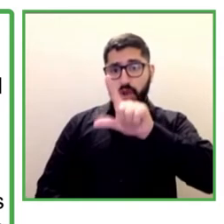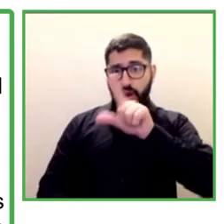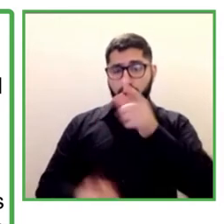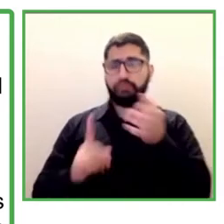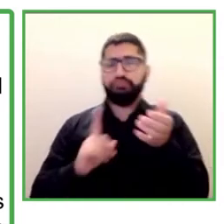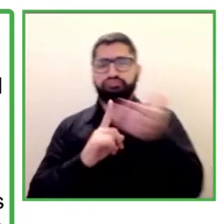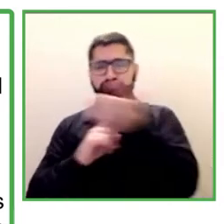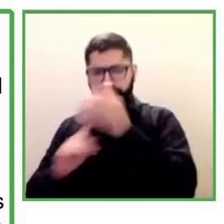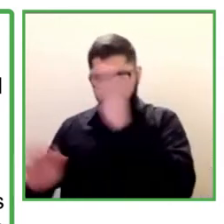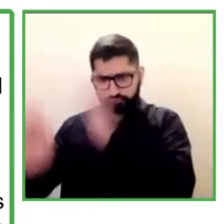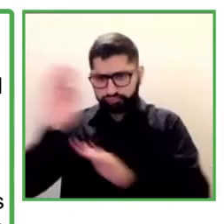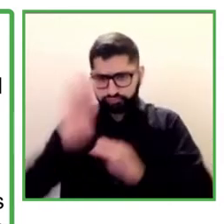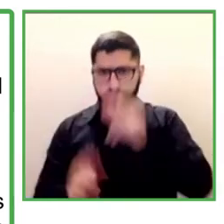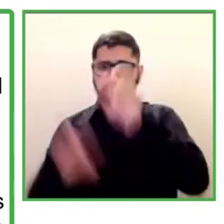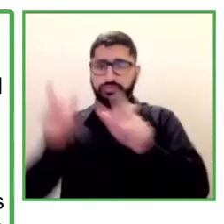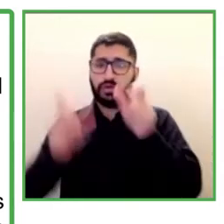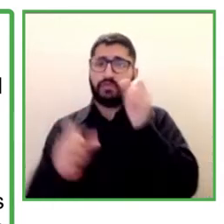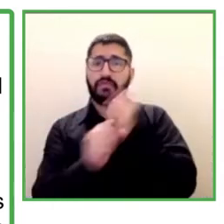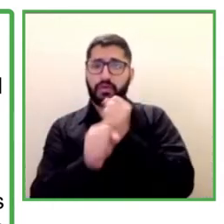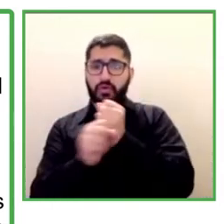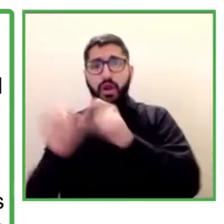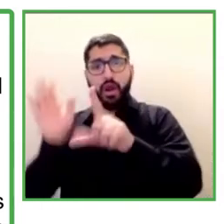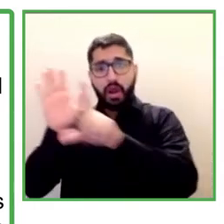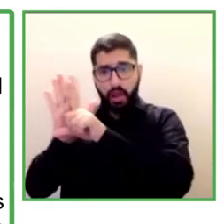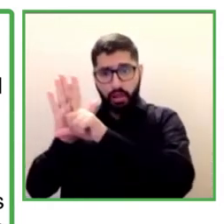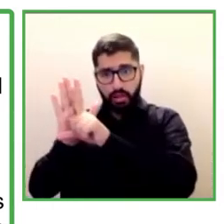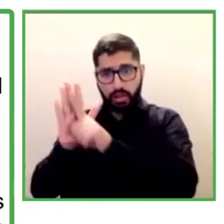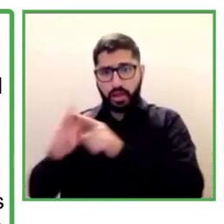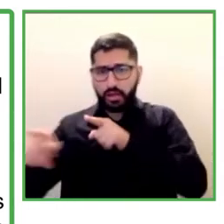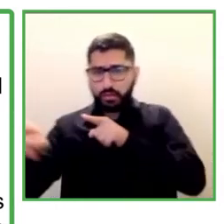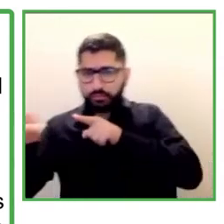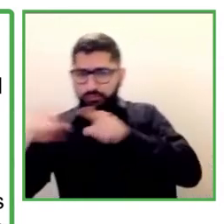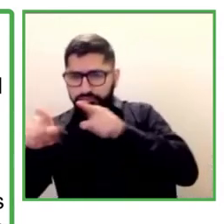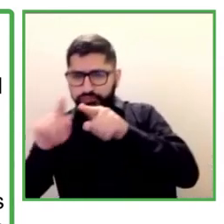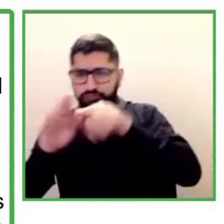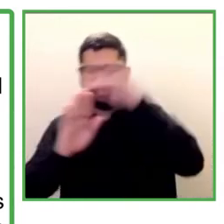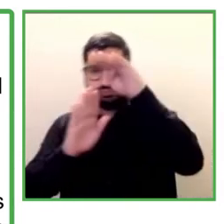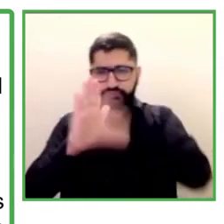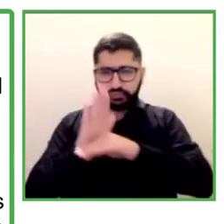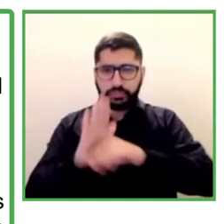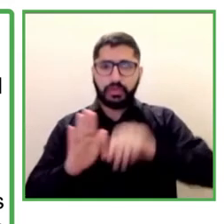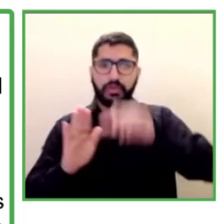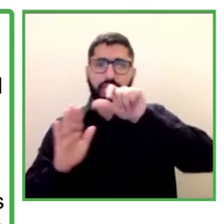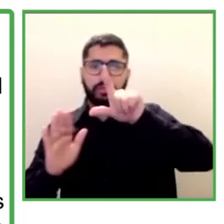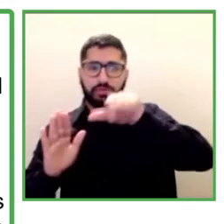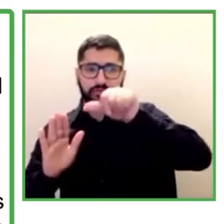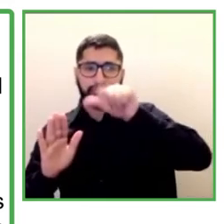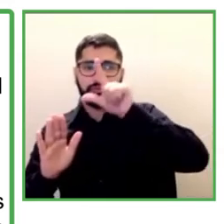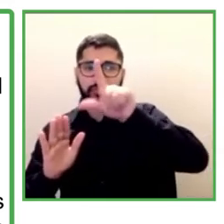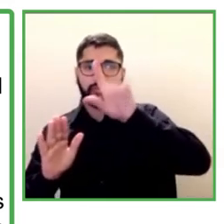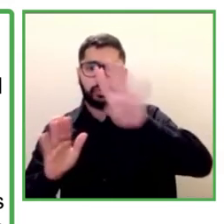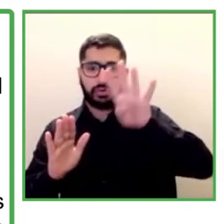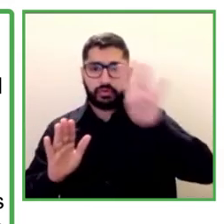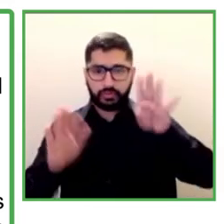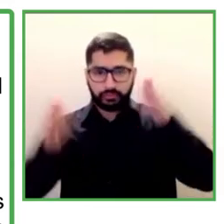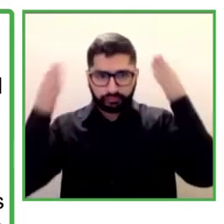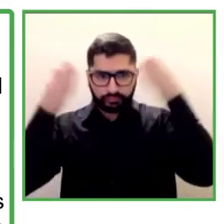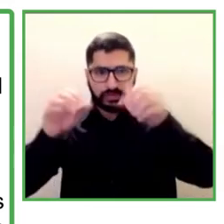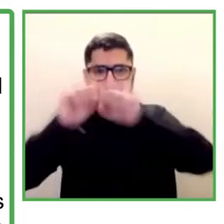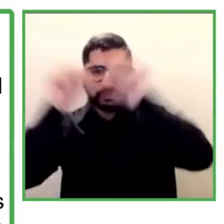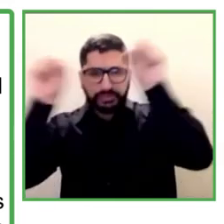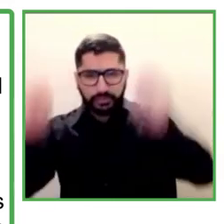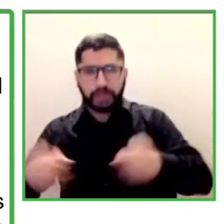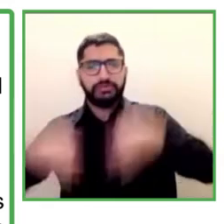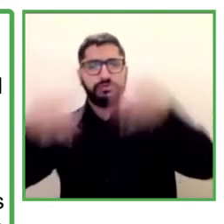manage the law of 16,744, and we belong to the security system in Chile.